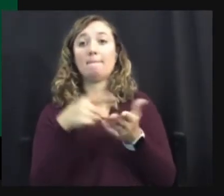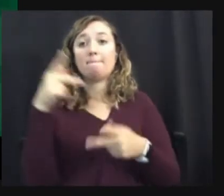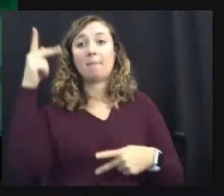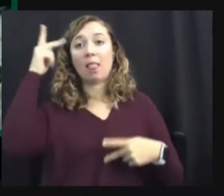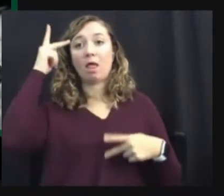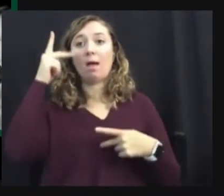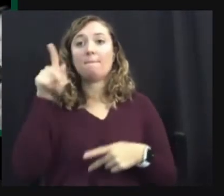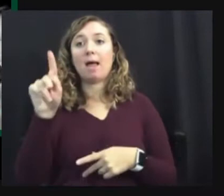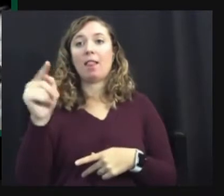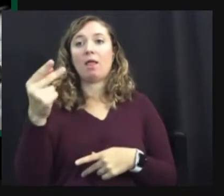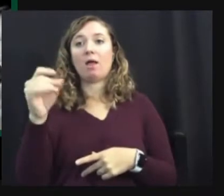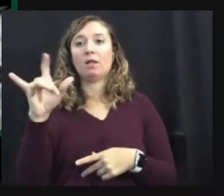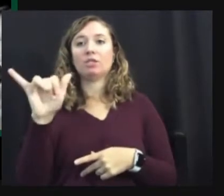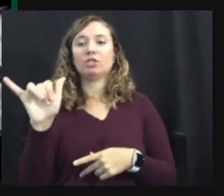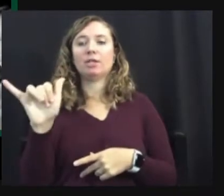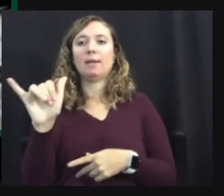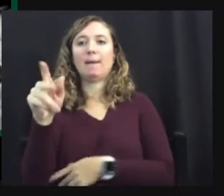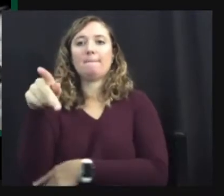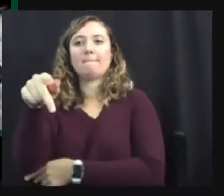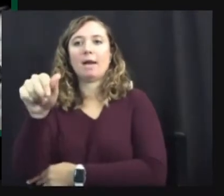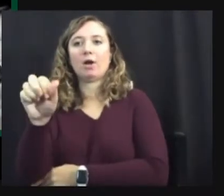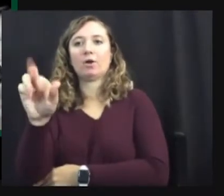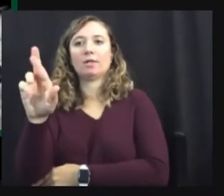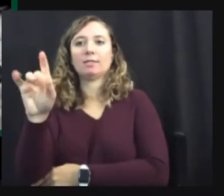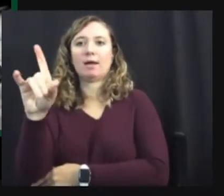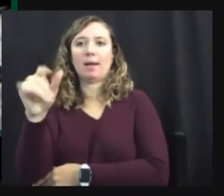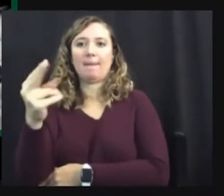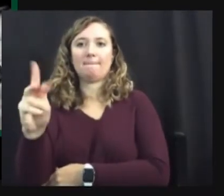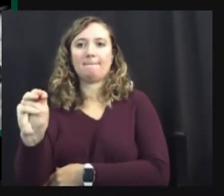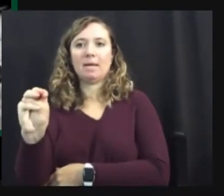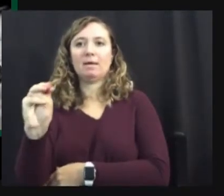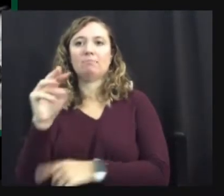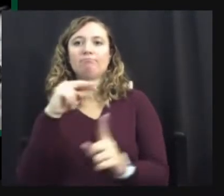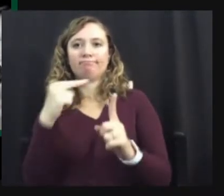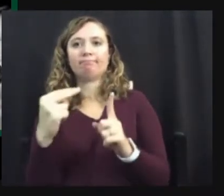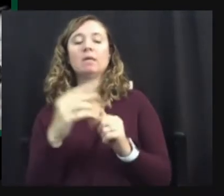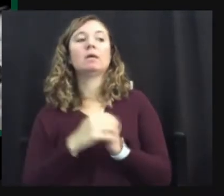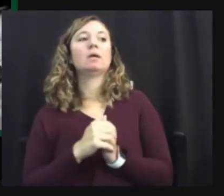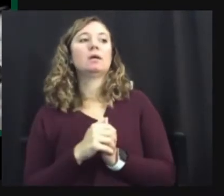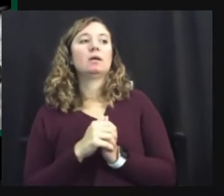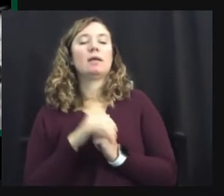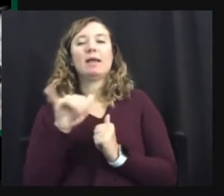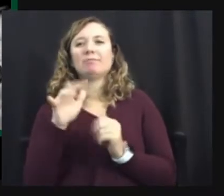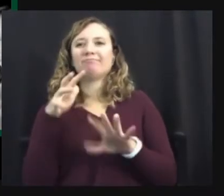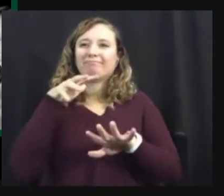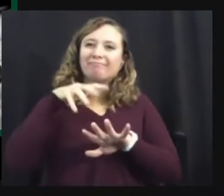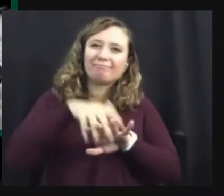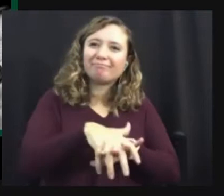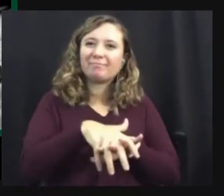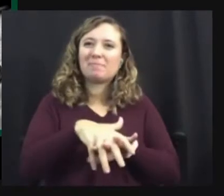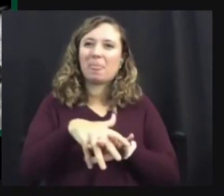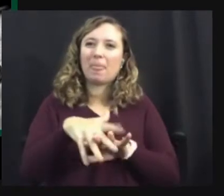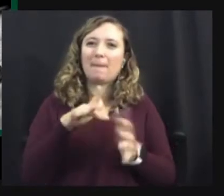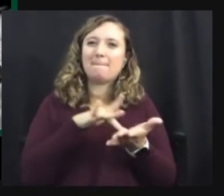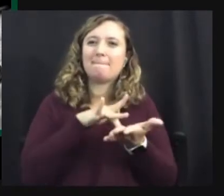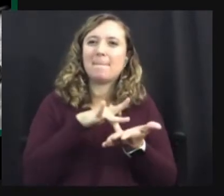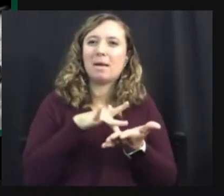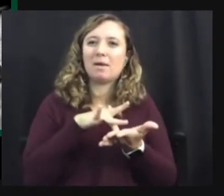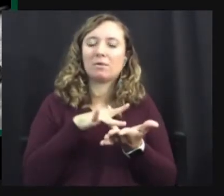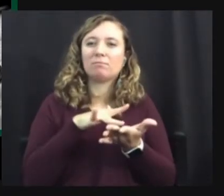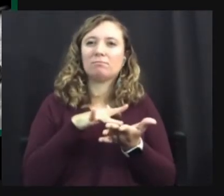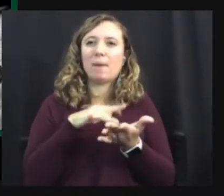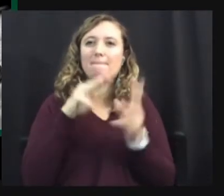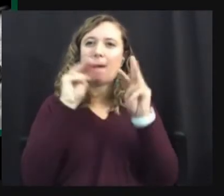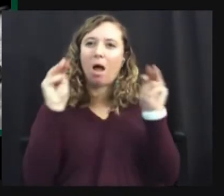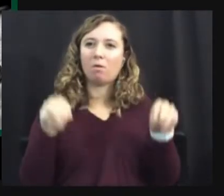The pathology paradigm is, is rooted in the medical model and it's rooted in the idea of people